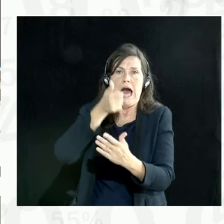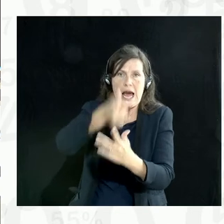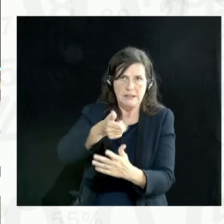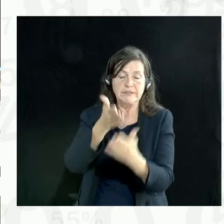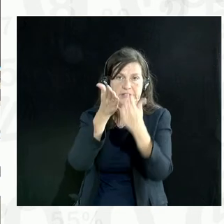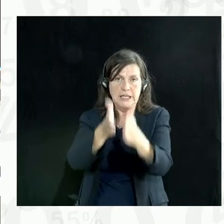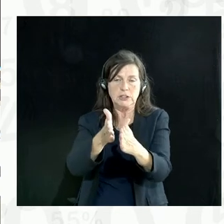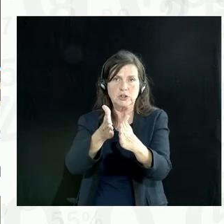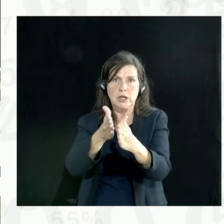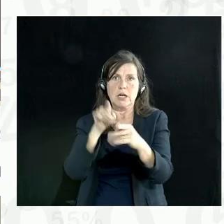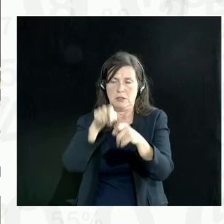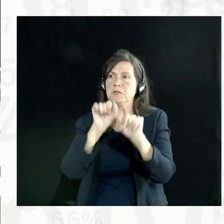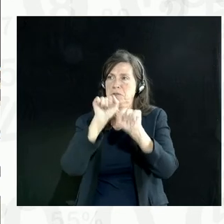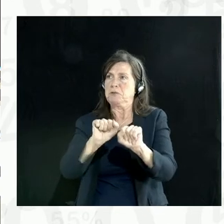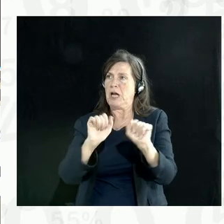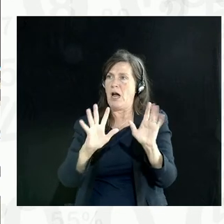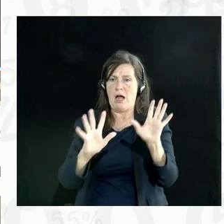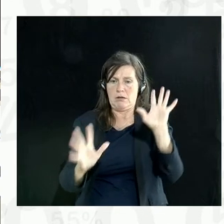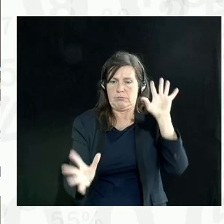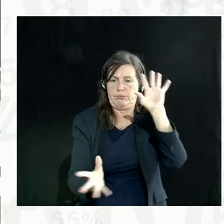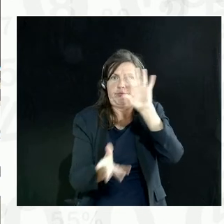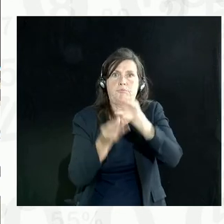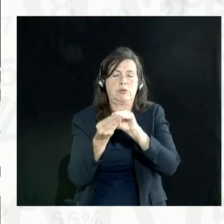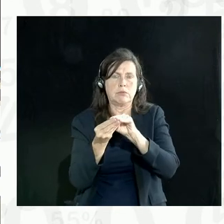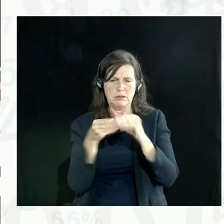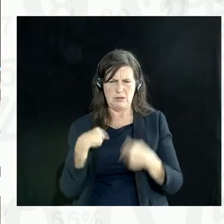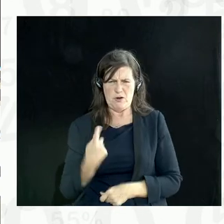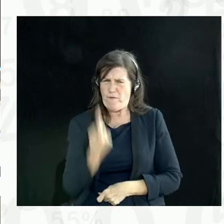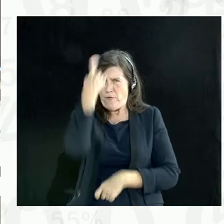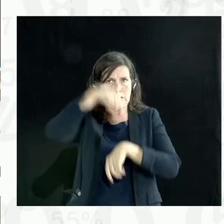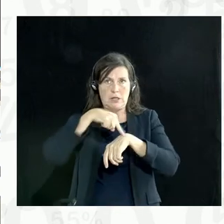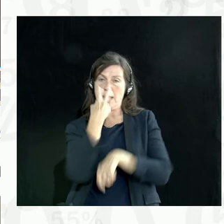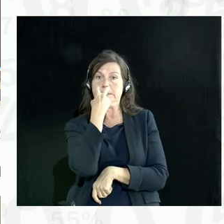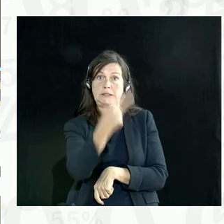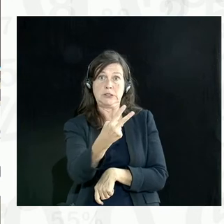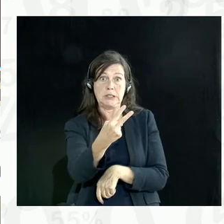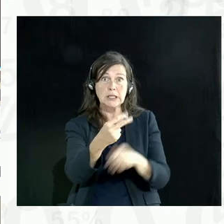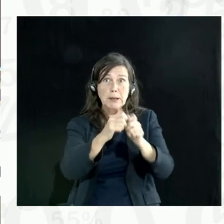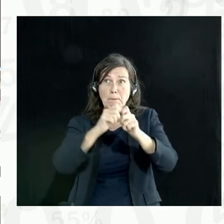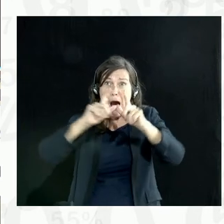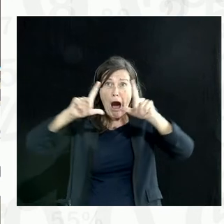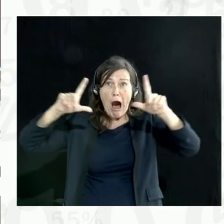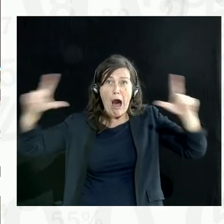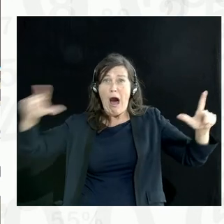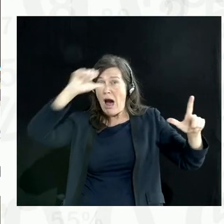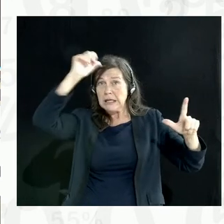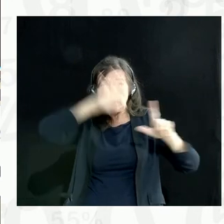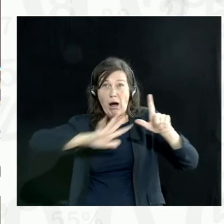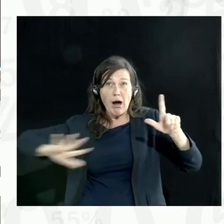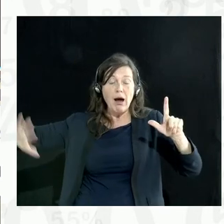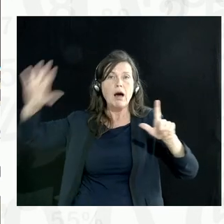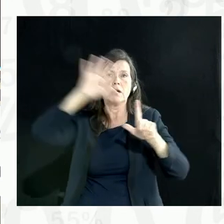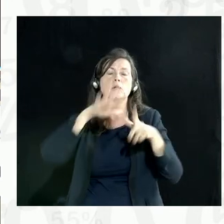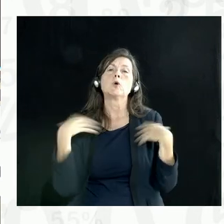sets would be criminalized. And this is the first time we've really seen this in such a large scale. So this would allow for